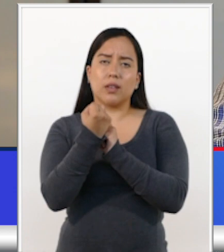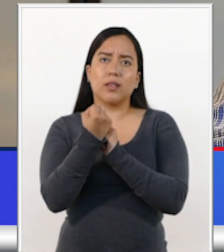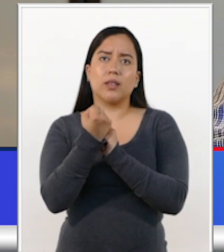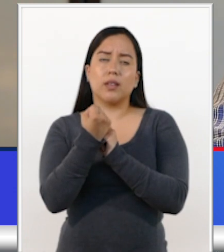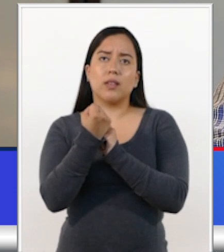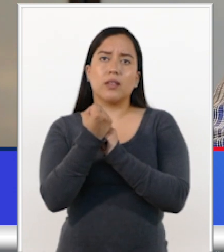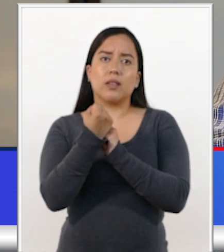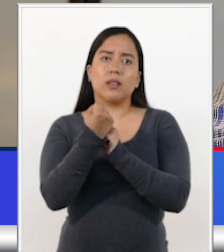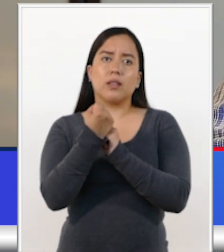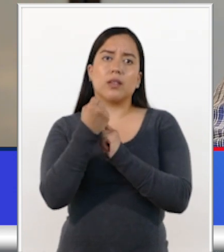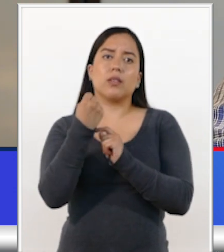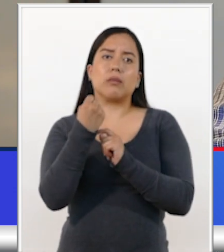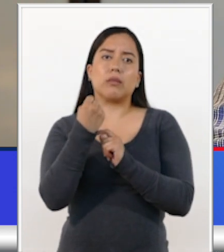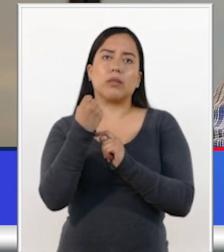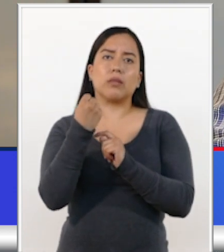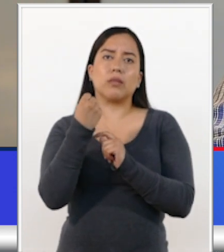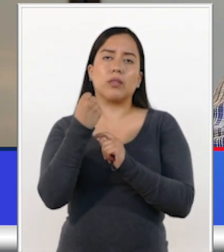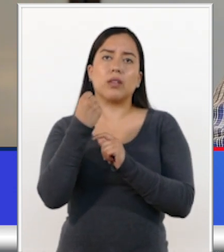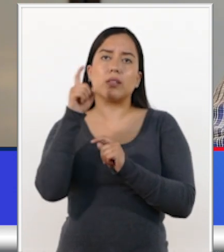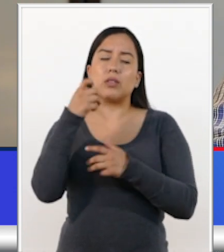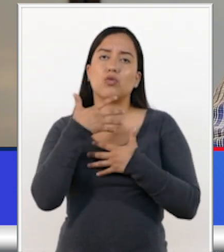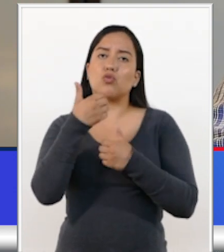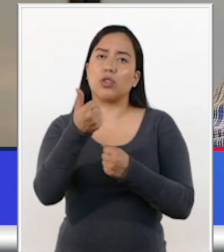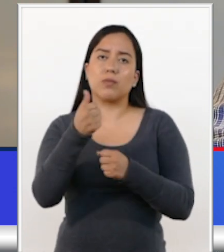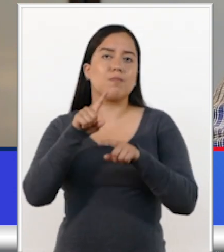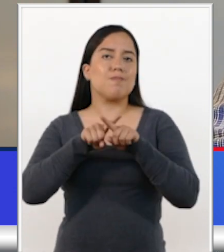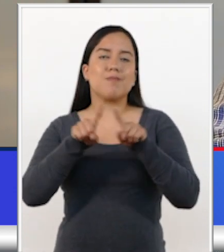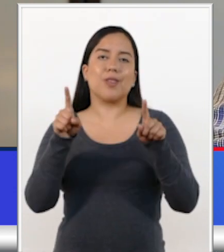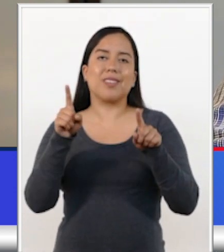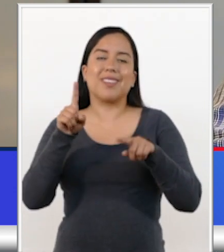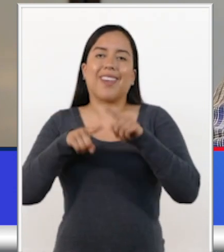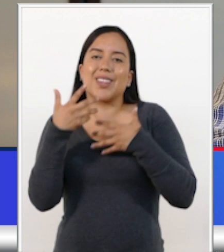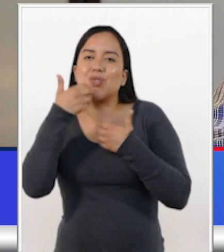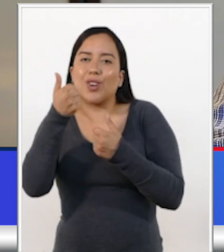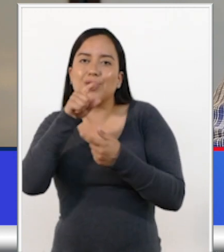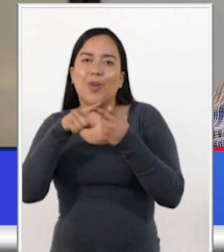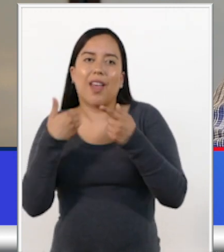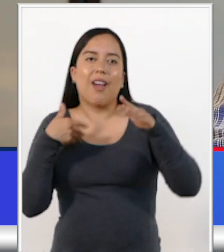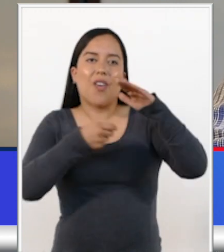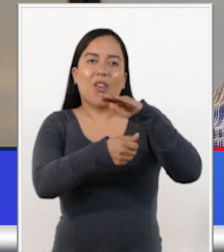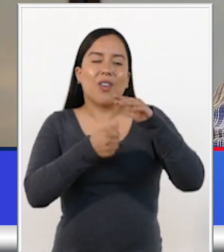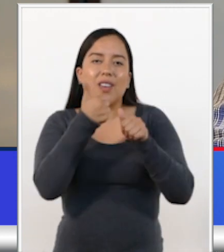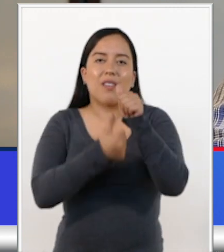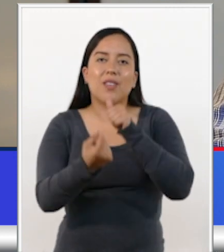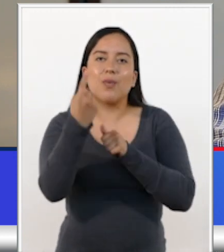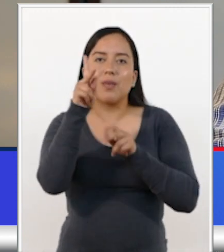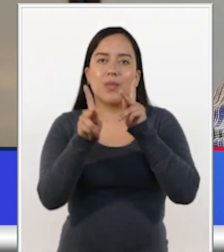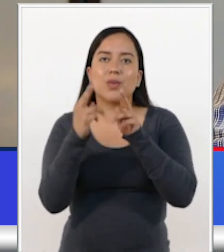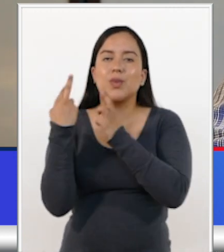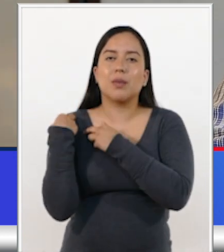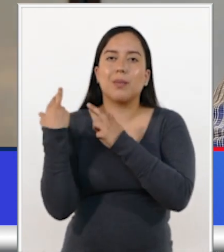built on grounds of trust which cannot coexist with corruption. Every single person has the